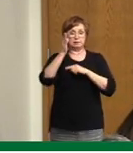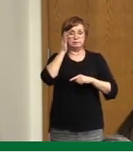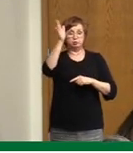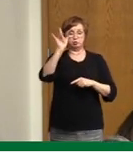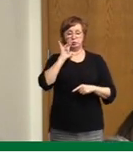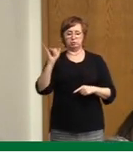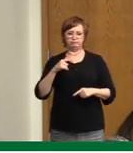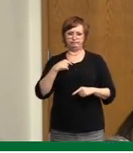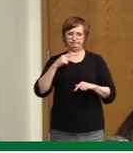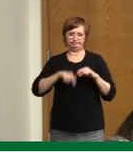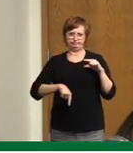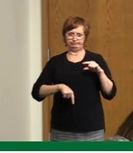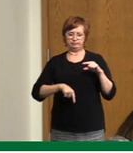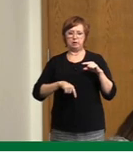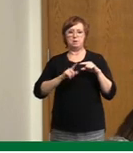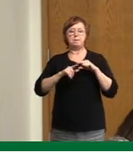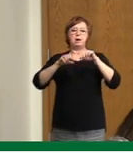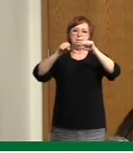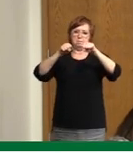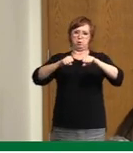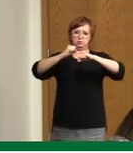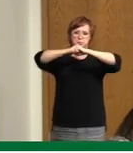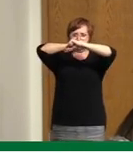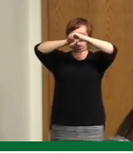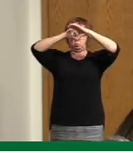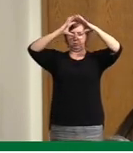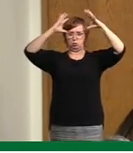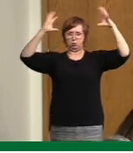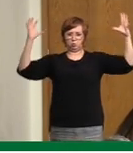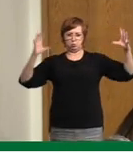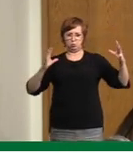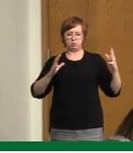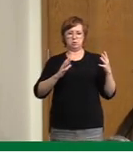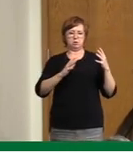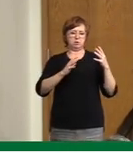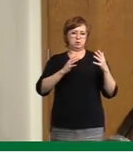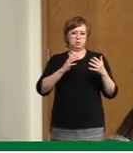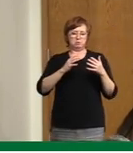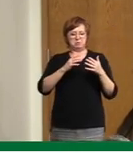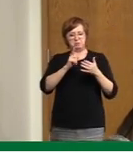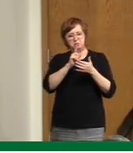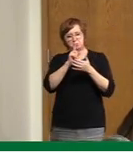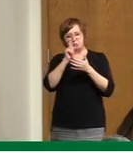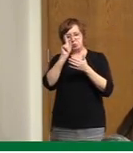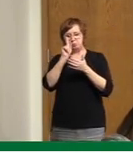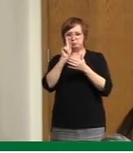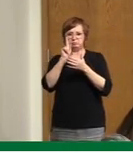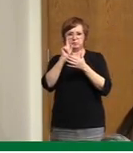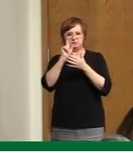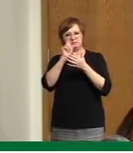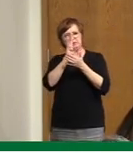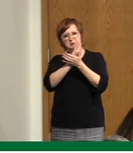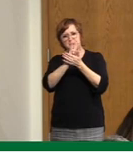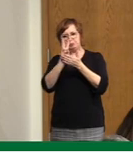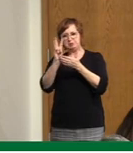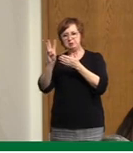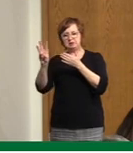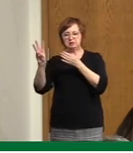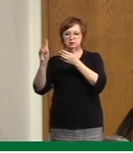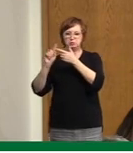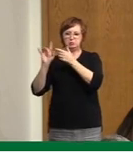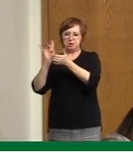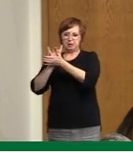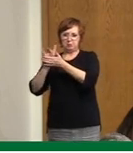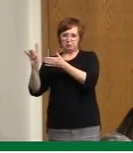could happen over the next weeks to months. And it is one source of truth that helps decision-makers in government and the Saskatchewan Health